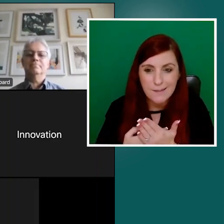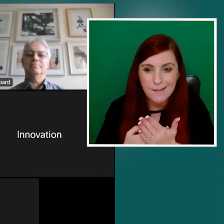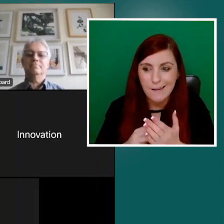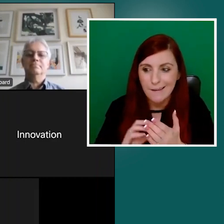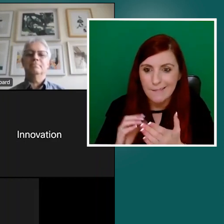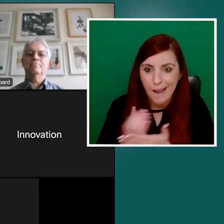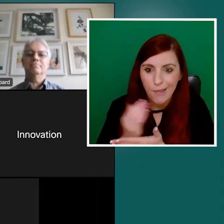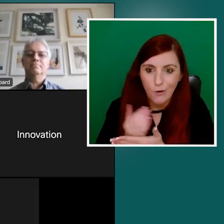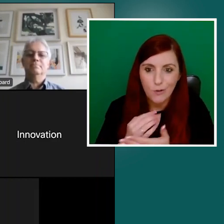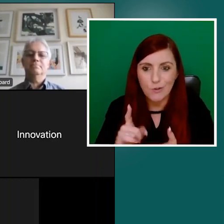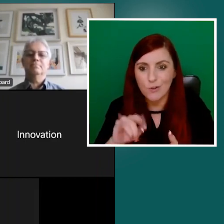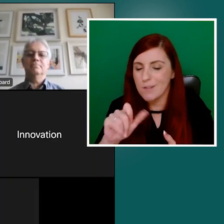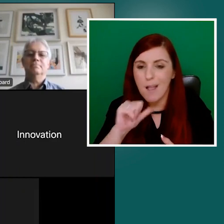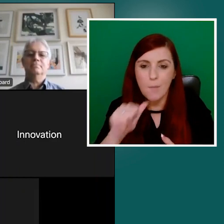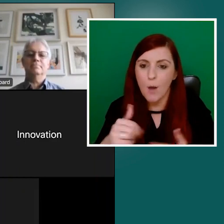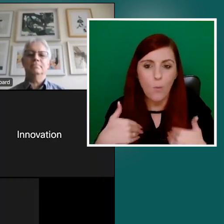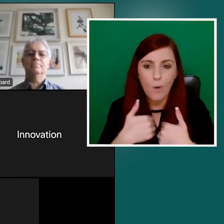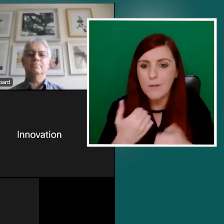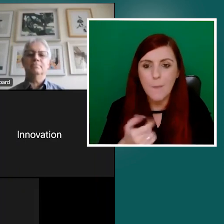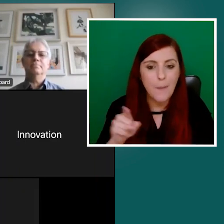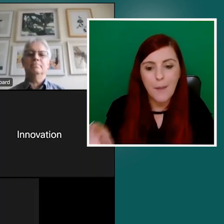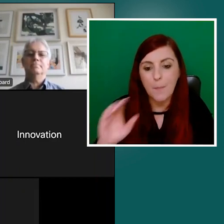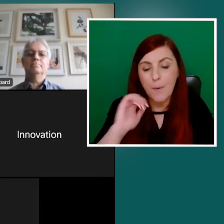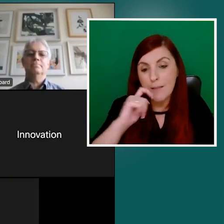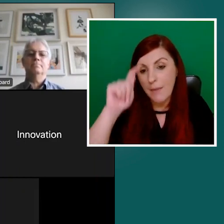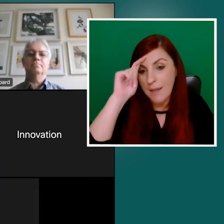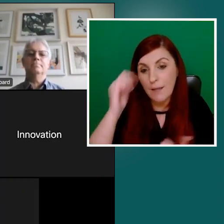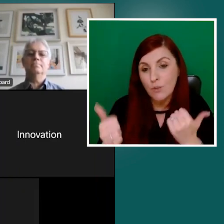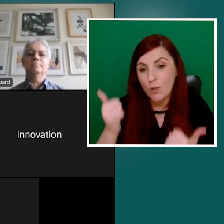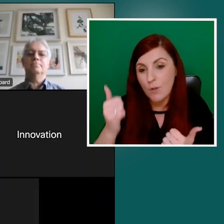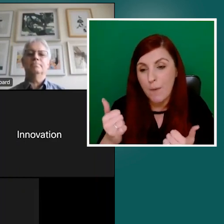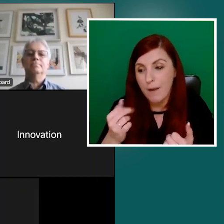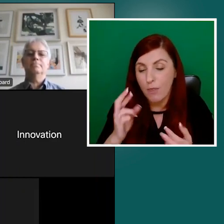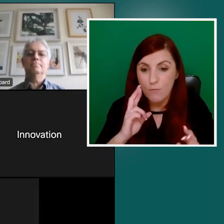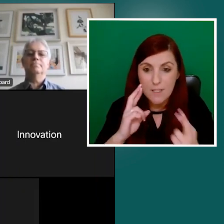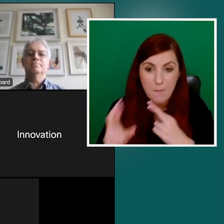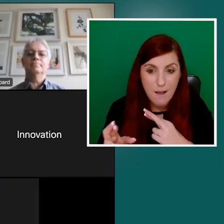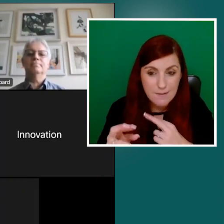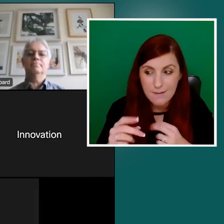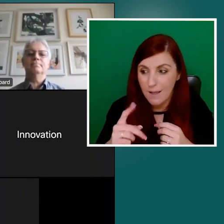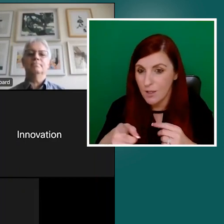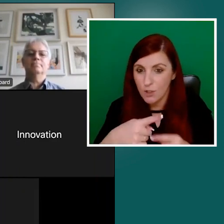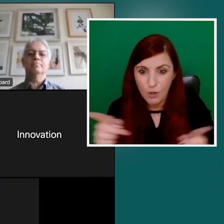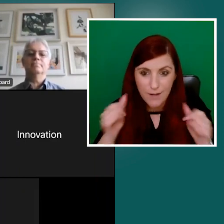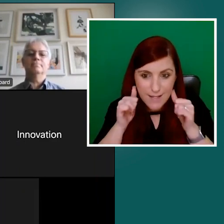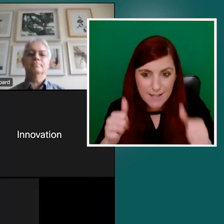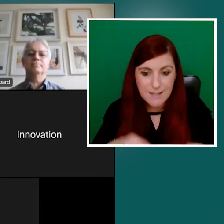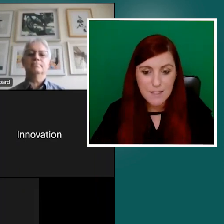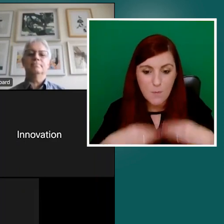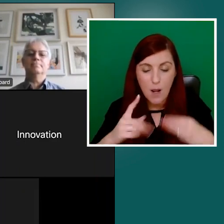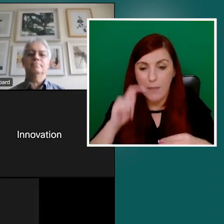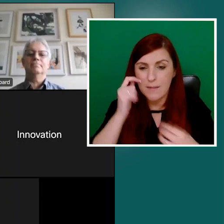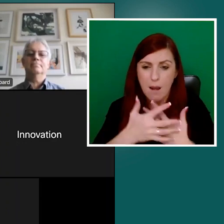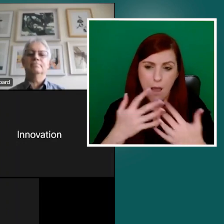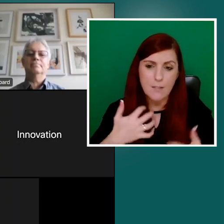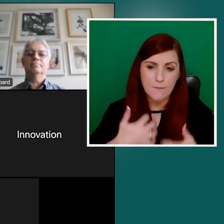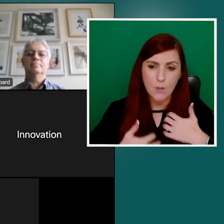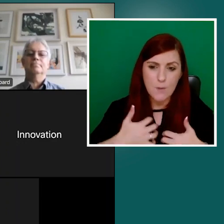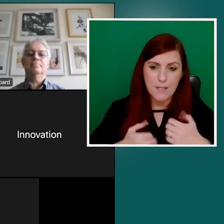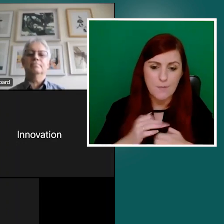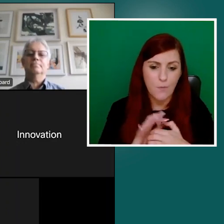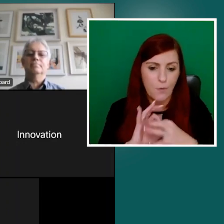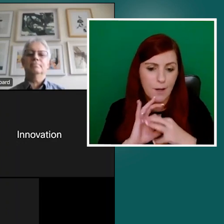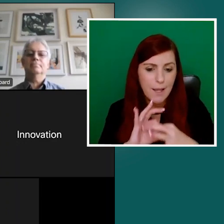on the chat and judging by the attendance this morning, I think there's huge enthusiasm for engaging with this. It does, does throw up some challenges for us, I think, and that